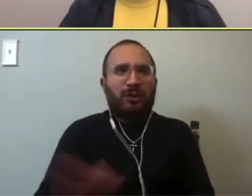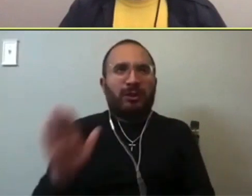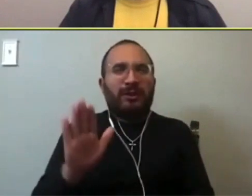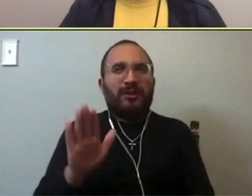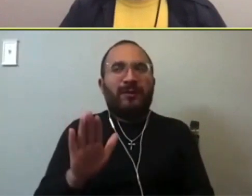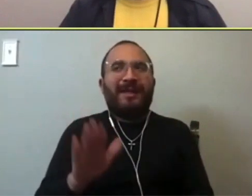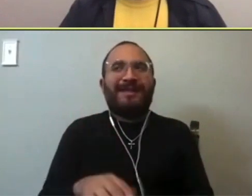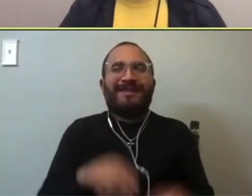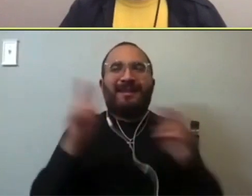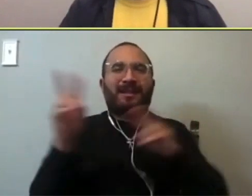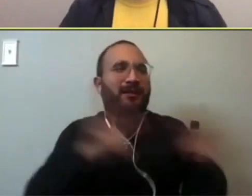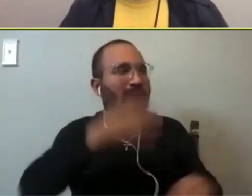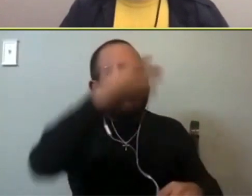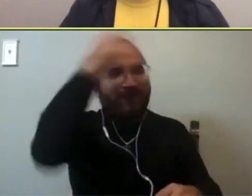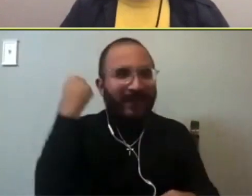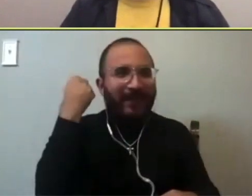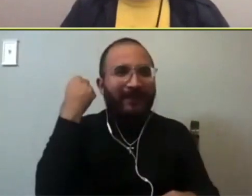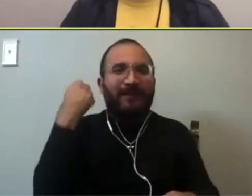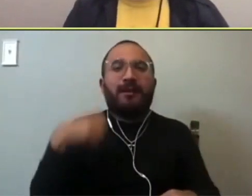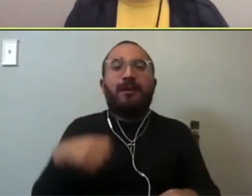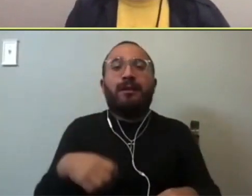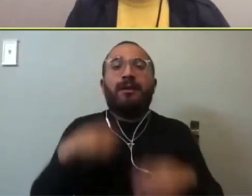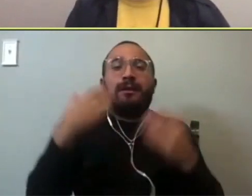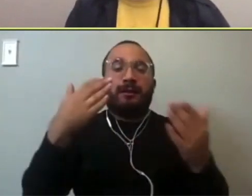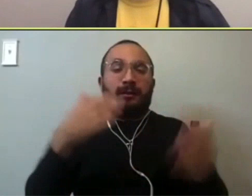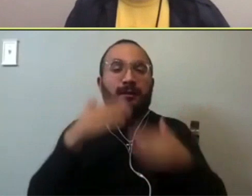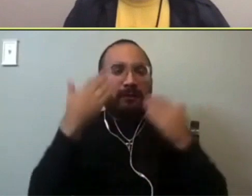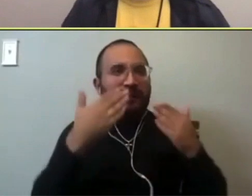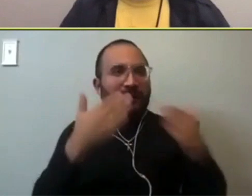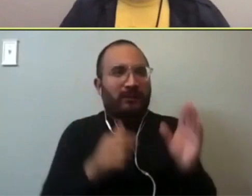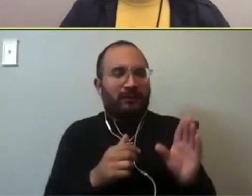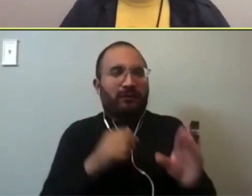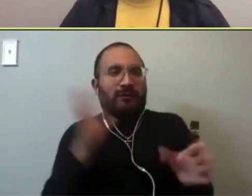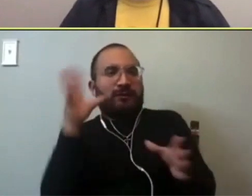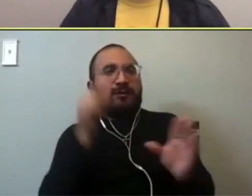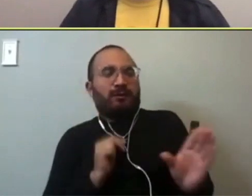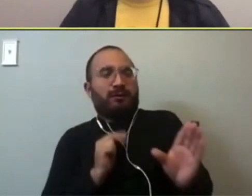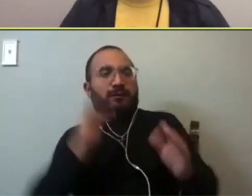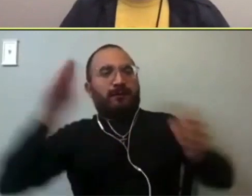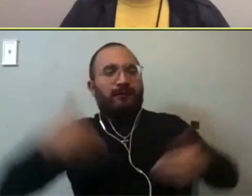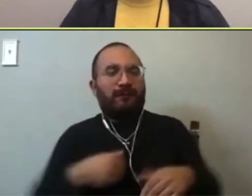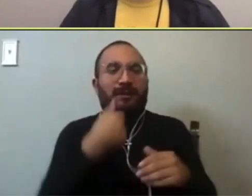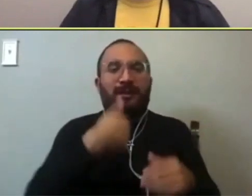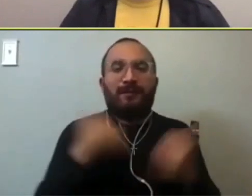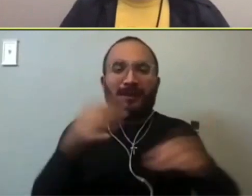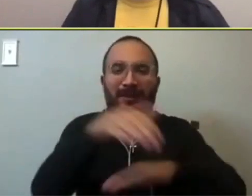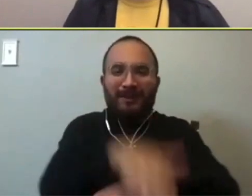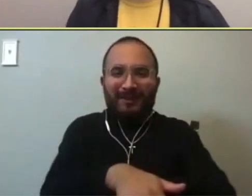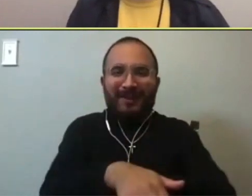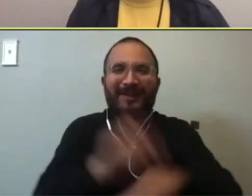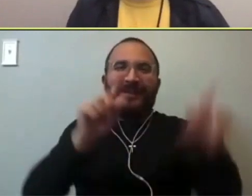in the Zoom world. So thank you for letting me be with you tonight and tell you about the sometimes least exciting races